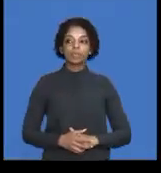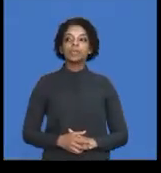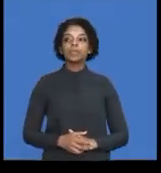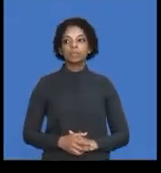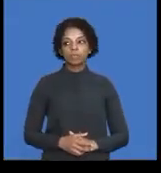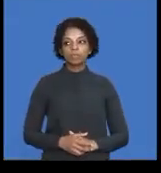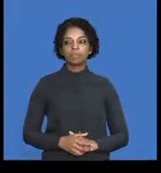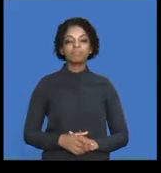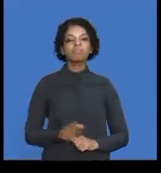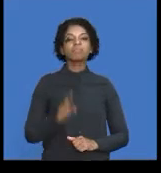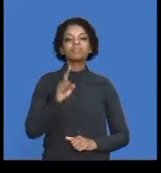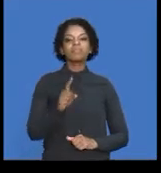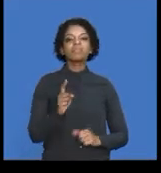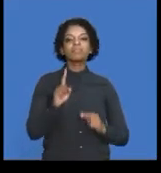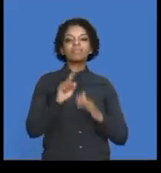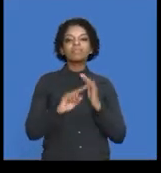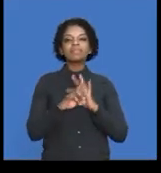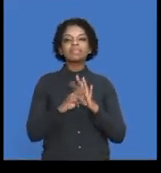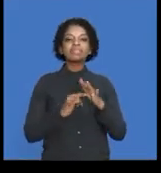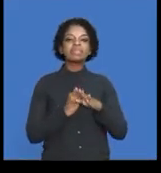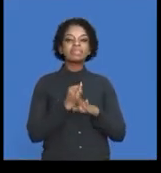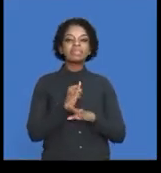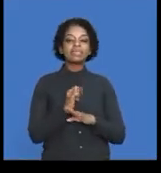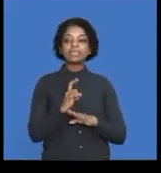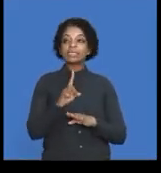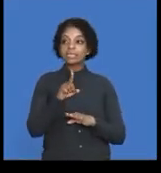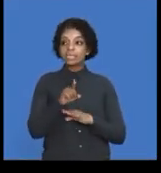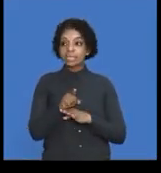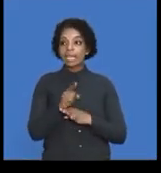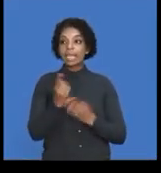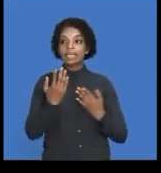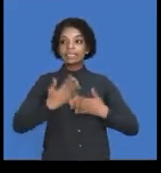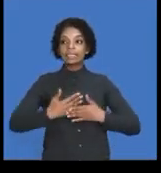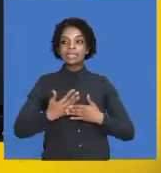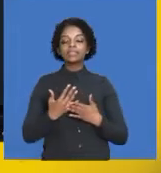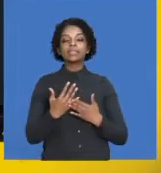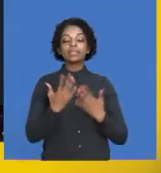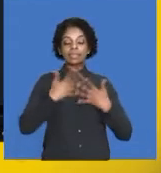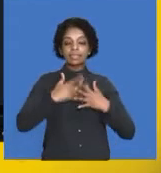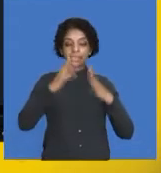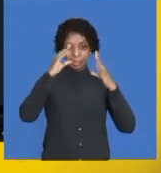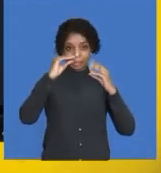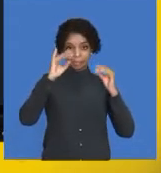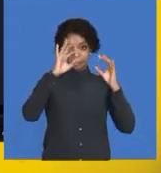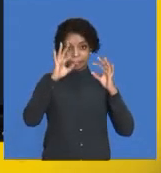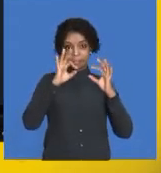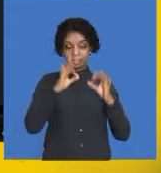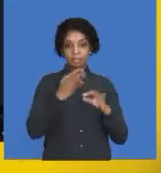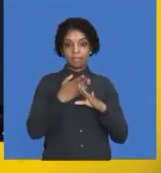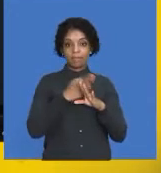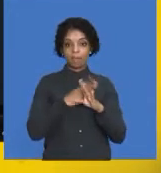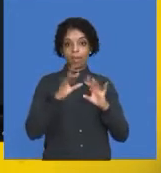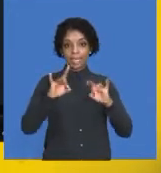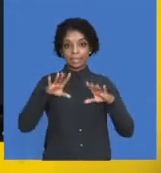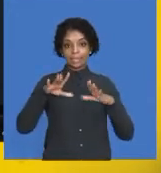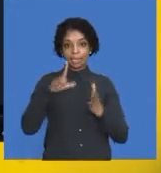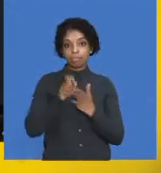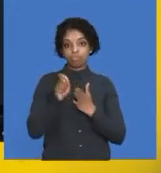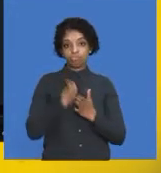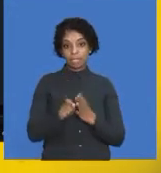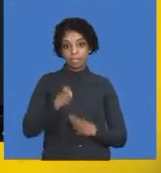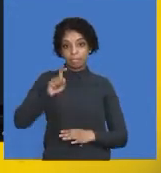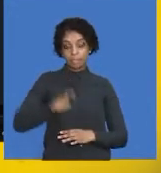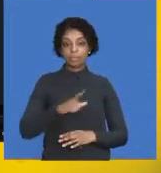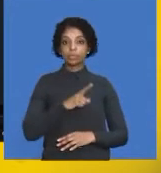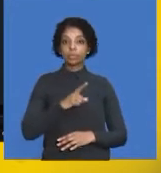Go to bed early the night before the exam. Please, this idea of staying up late before the exam is